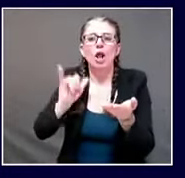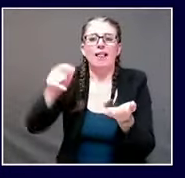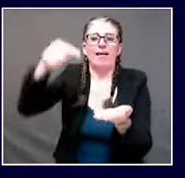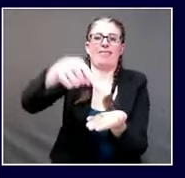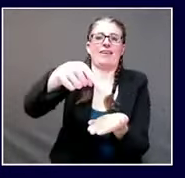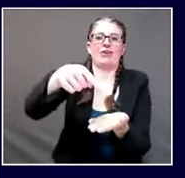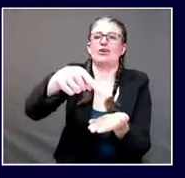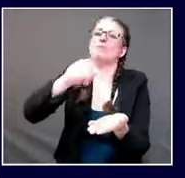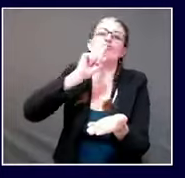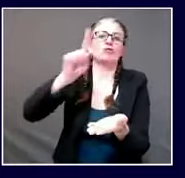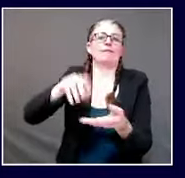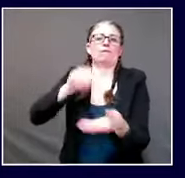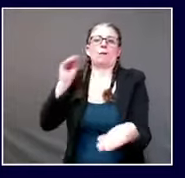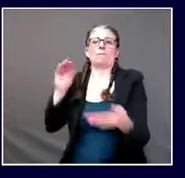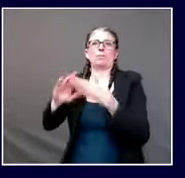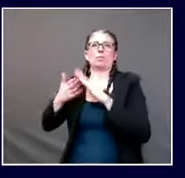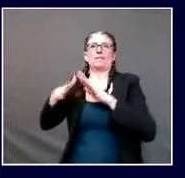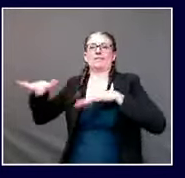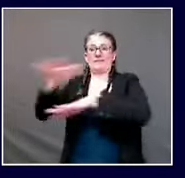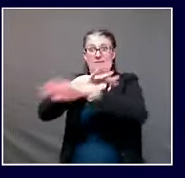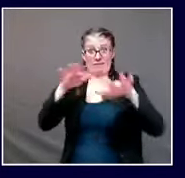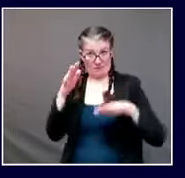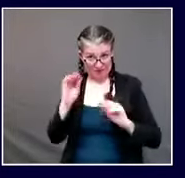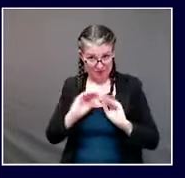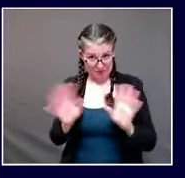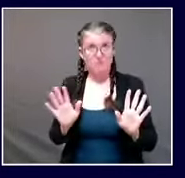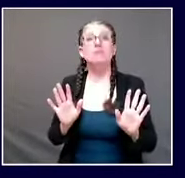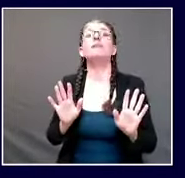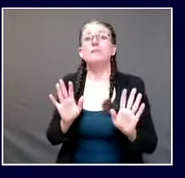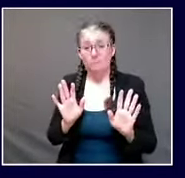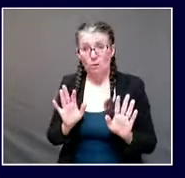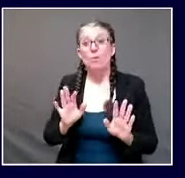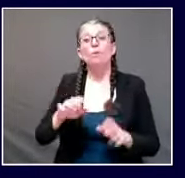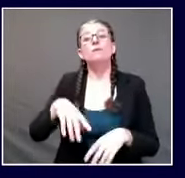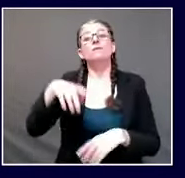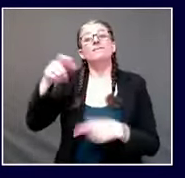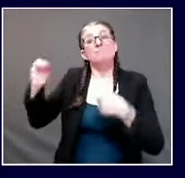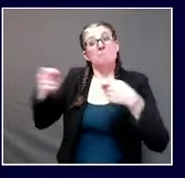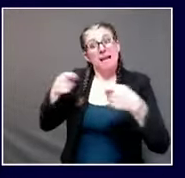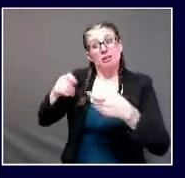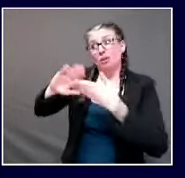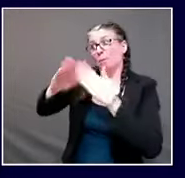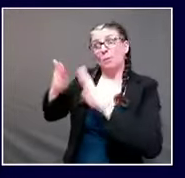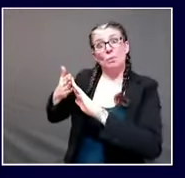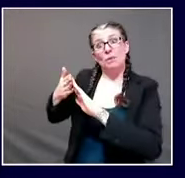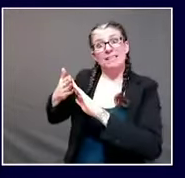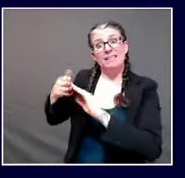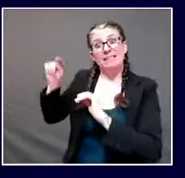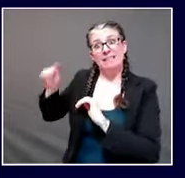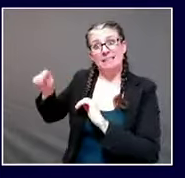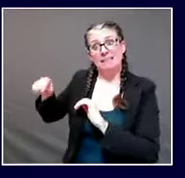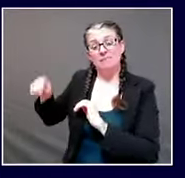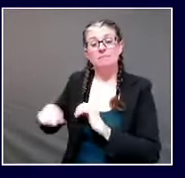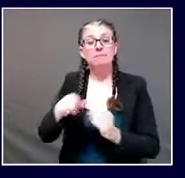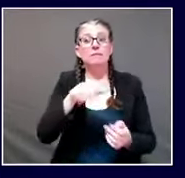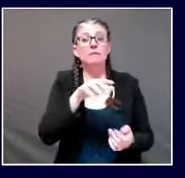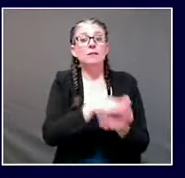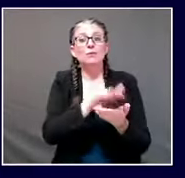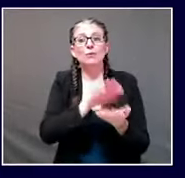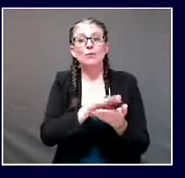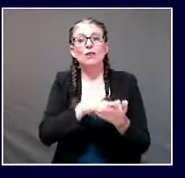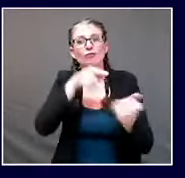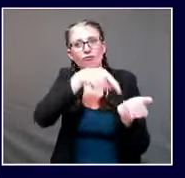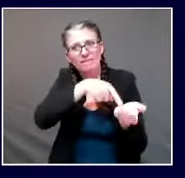19 as low as possible in the community one one more quick point on that isha i